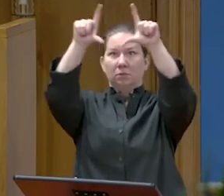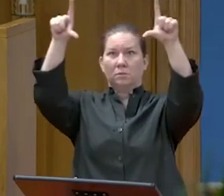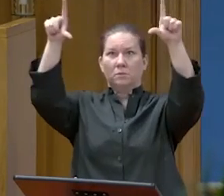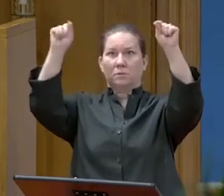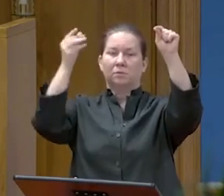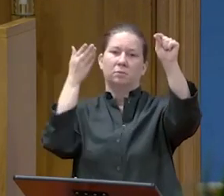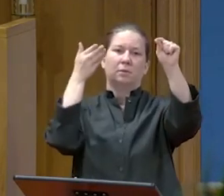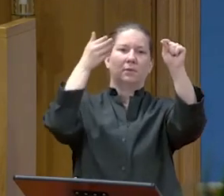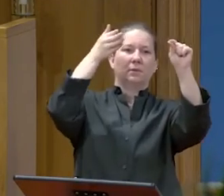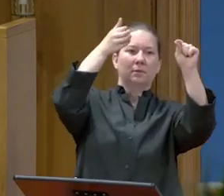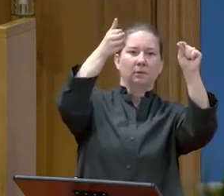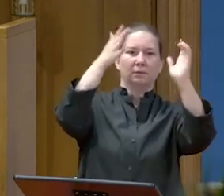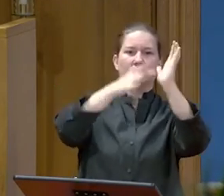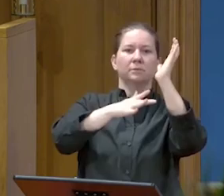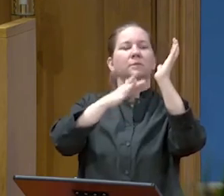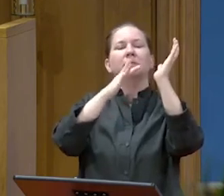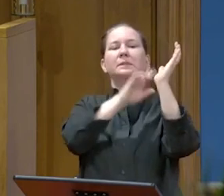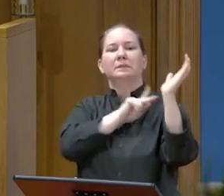Jews.